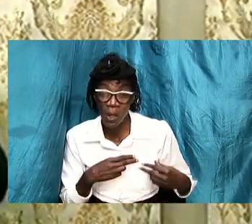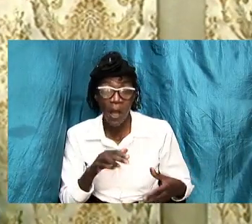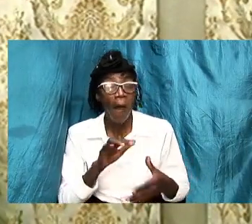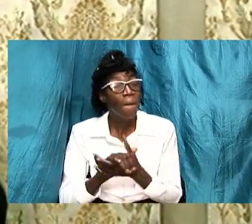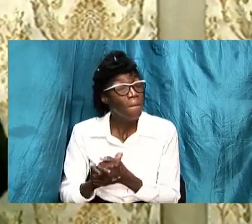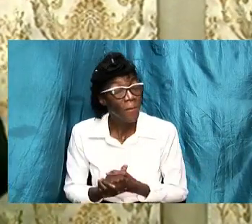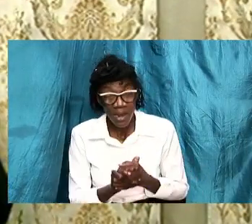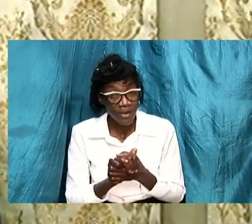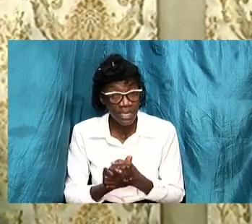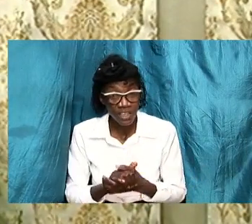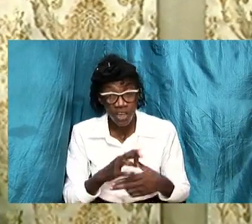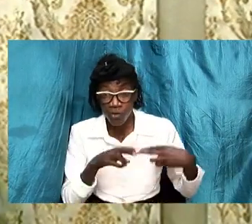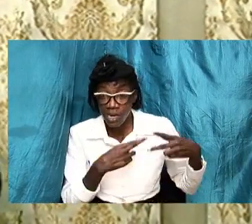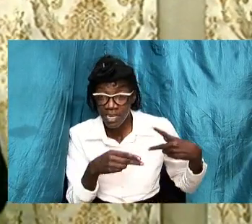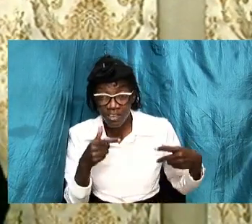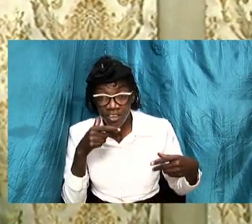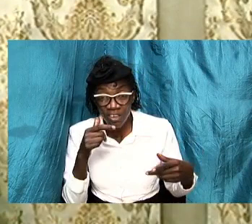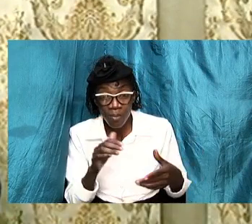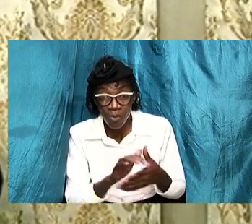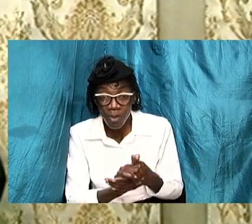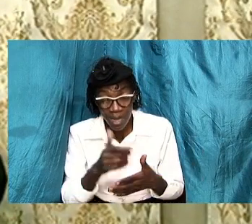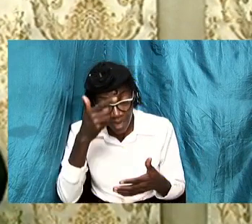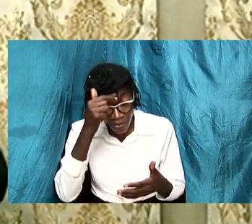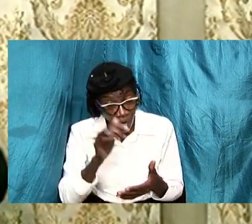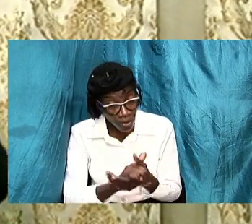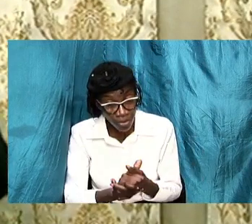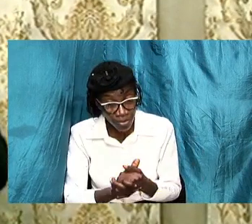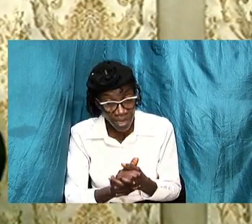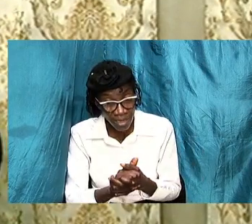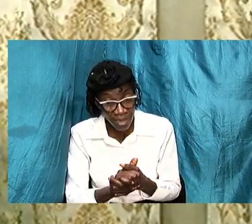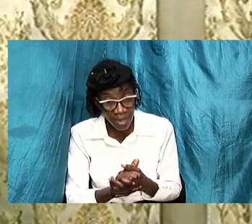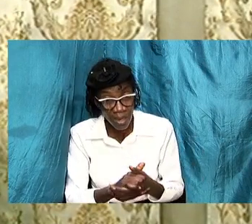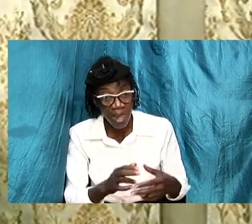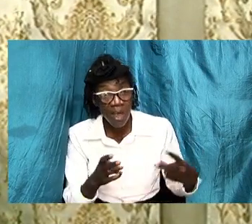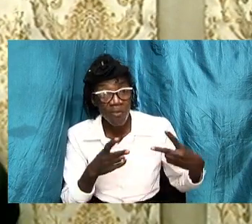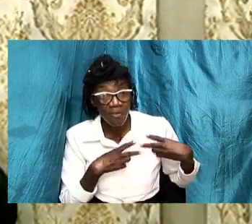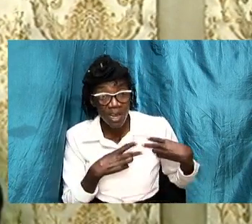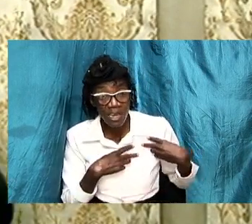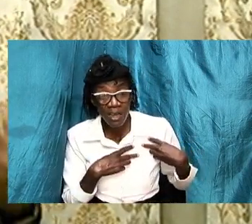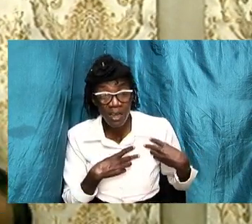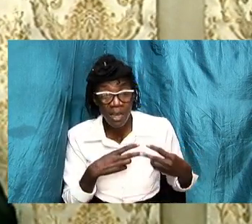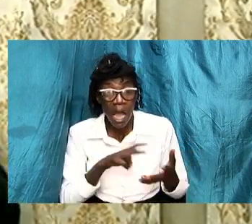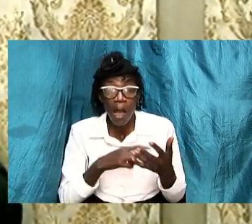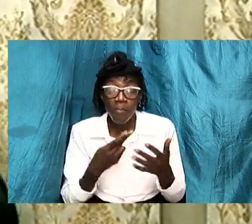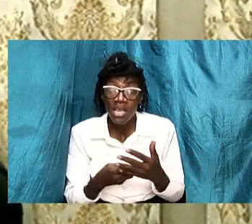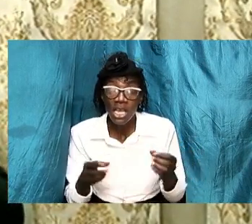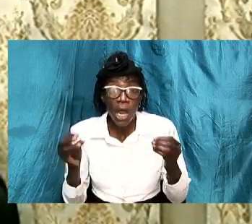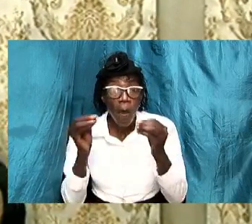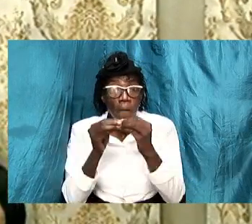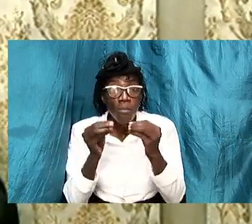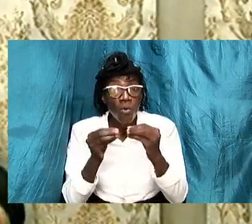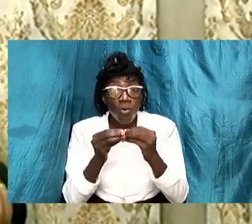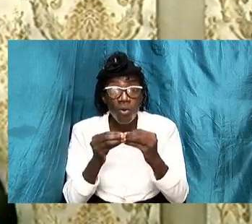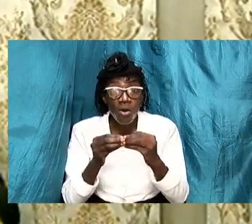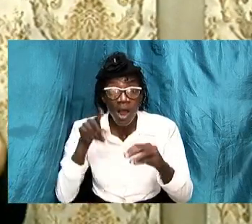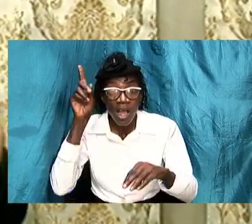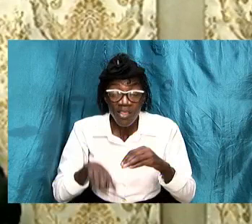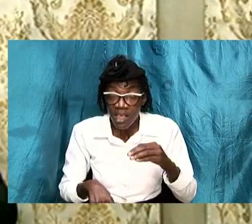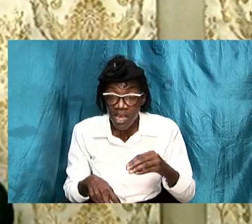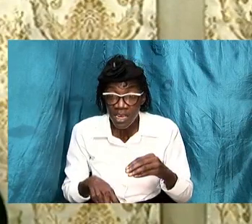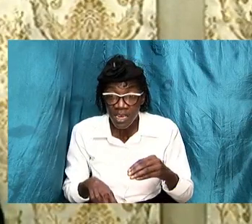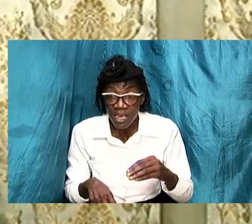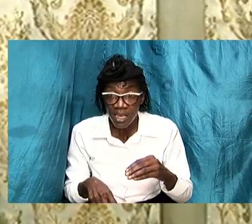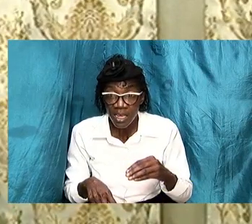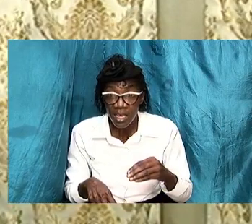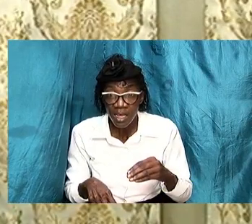our husbands and our wives are valued and should mean more to us than even our careers